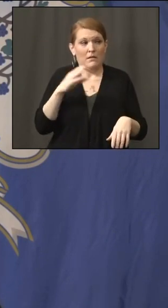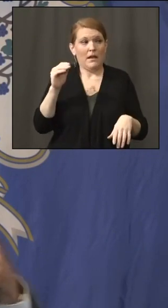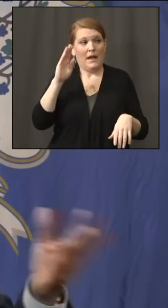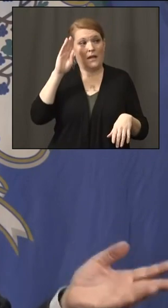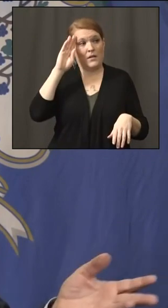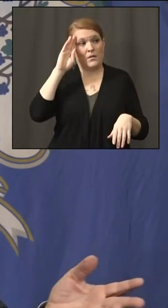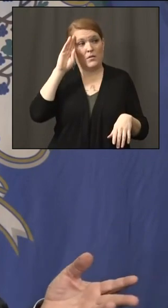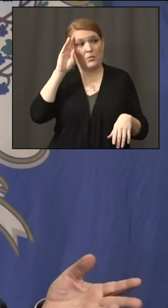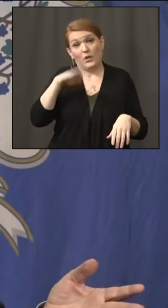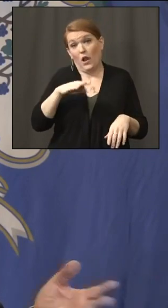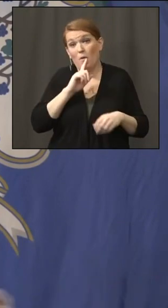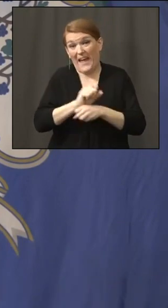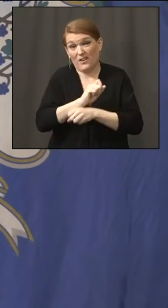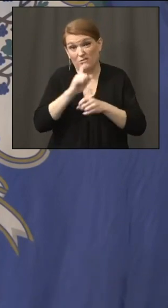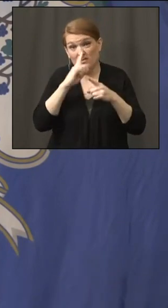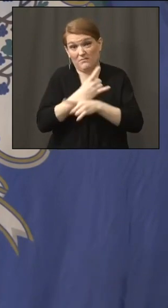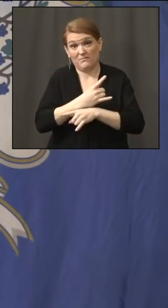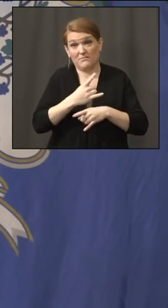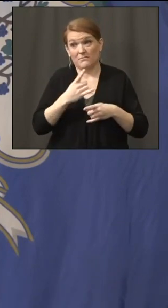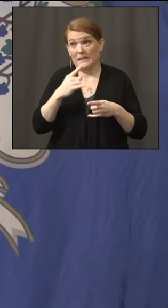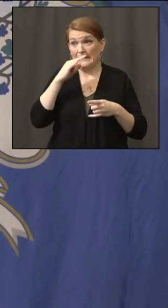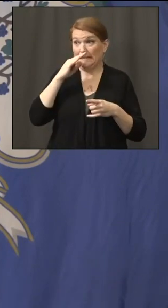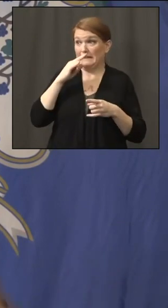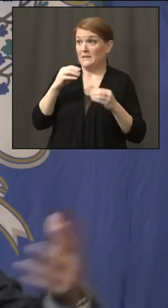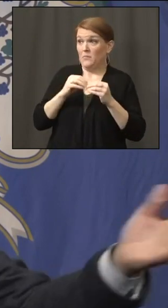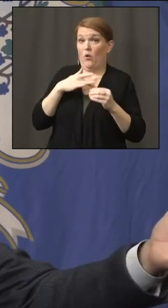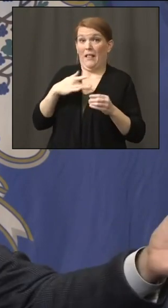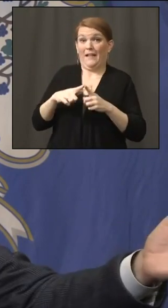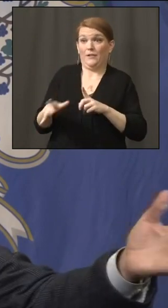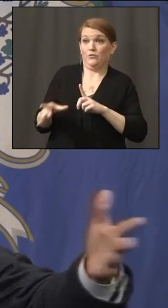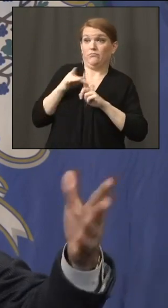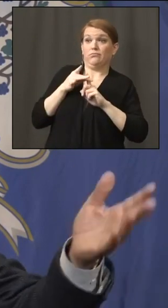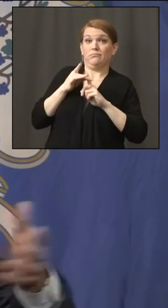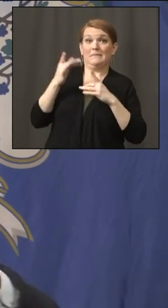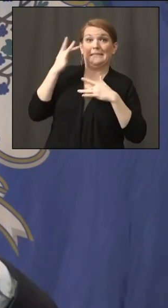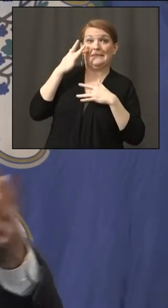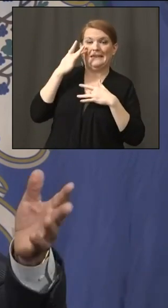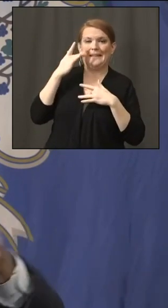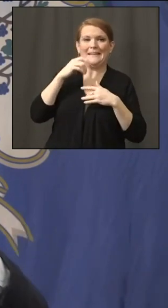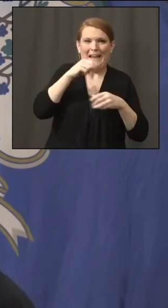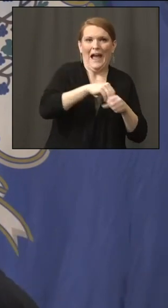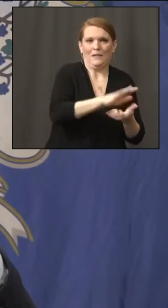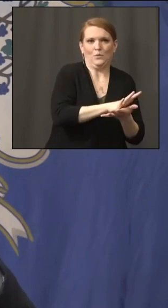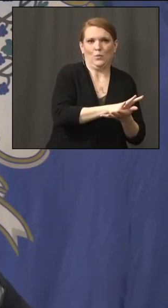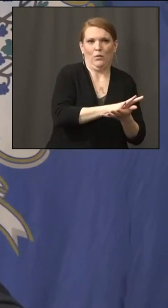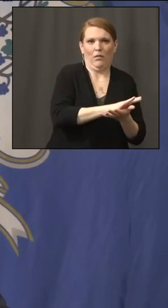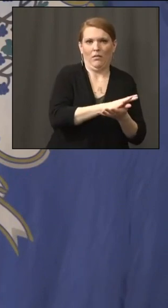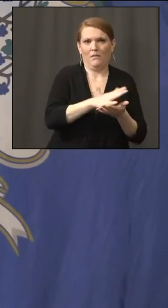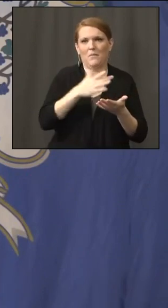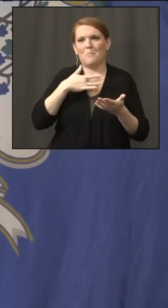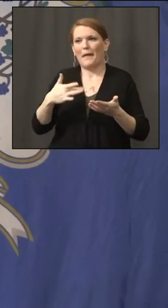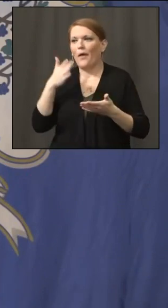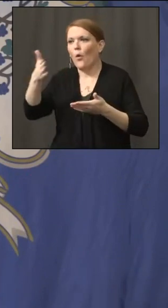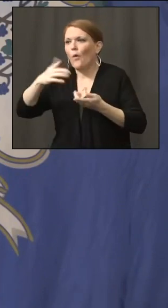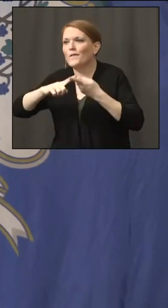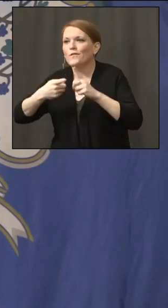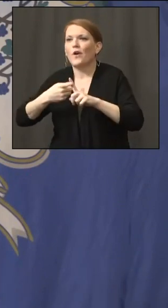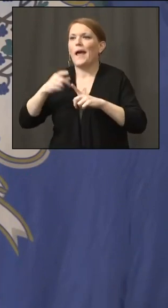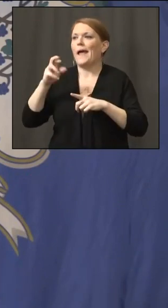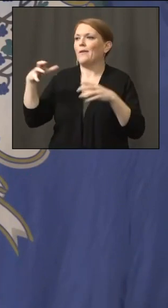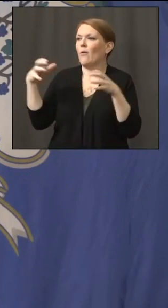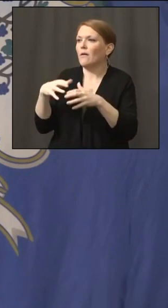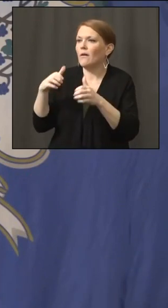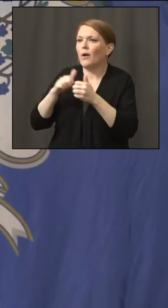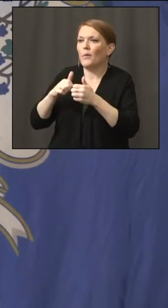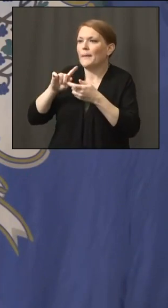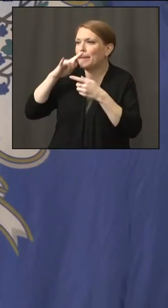in the classroom. You know, when they're outside, friends, neighbors, whatever it might be. So I take